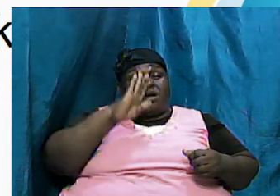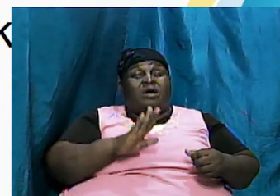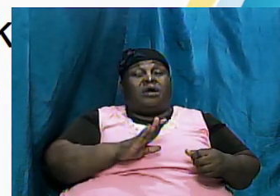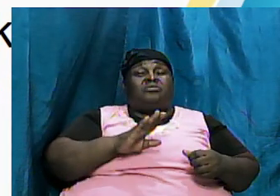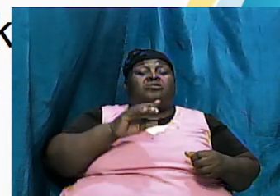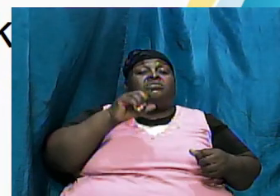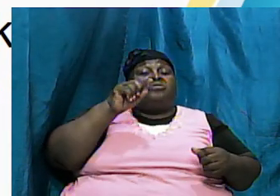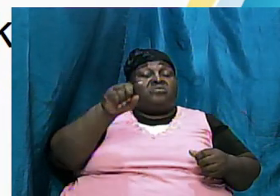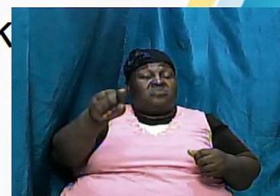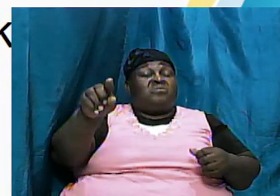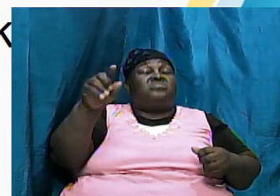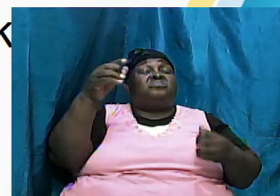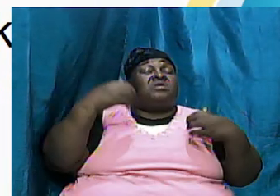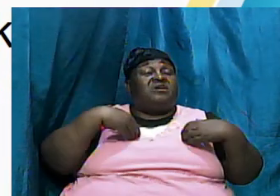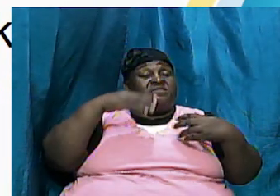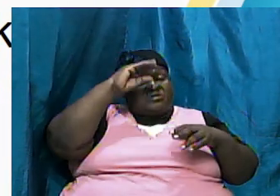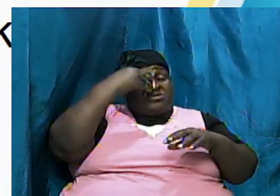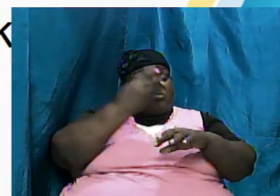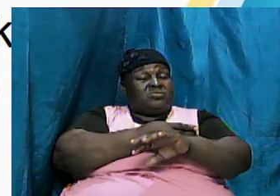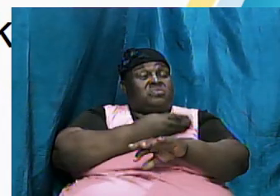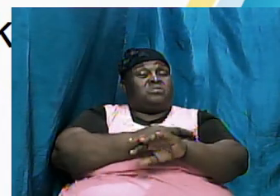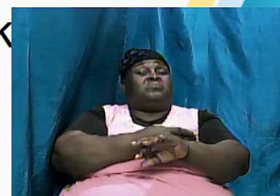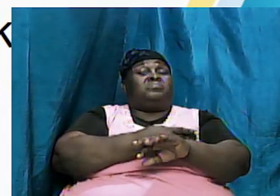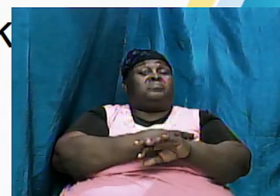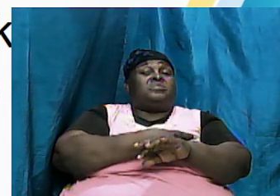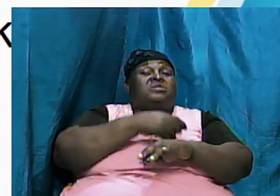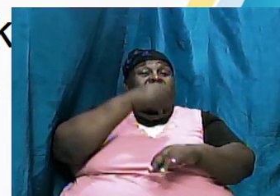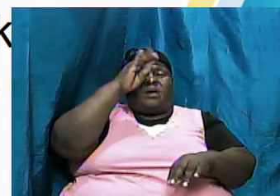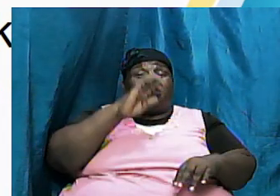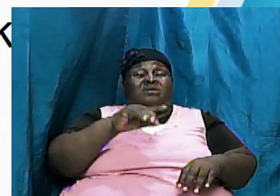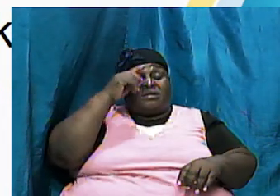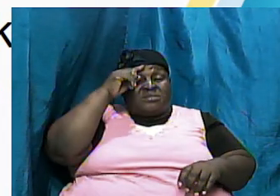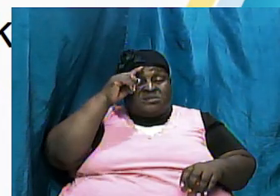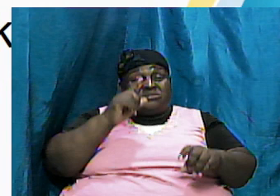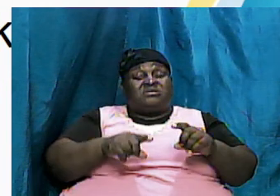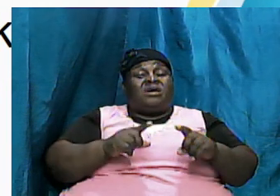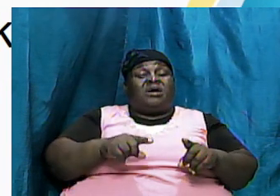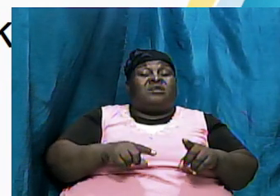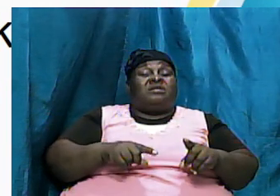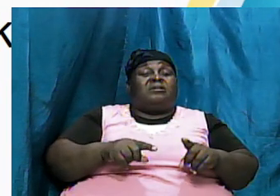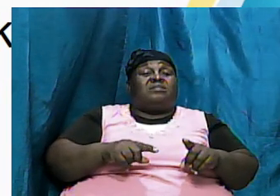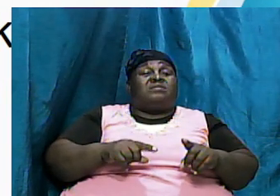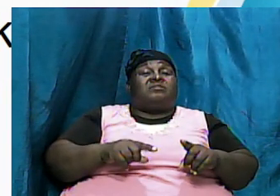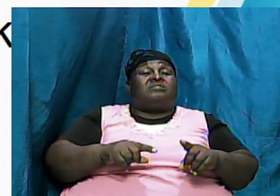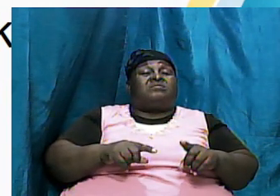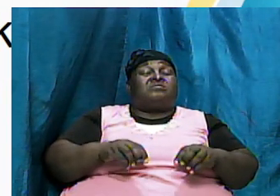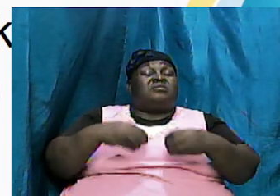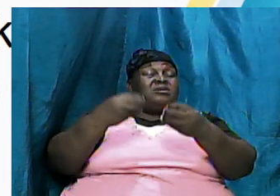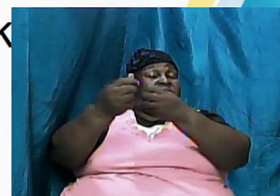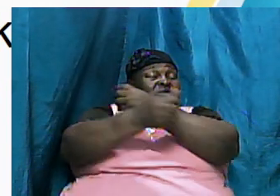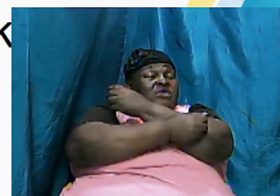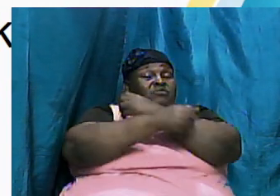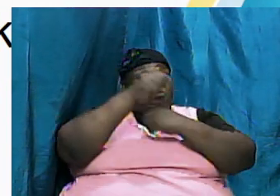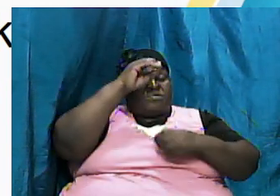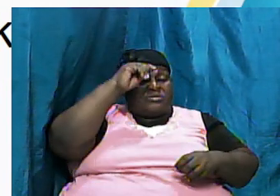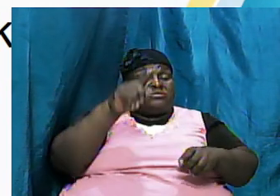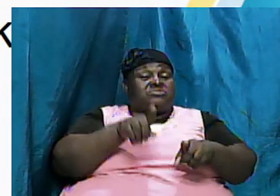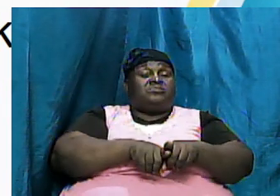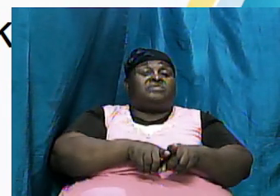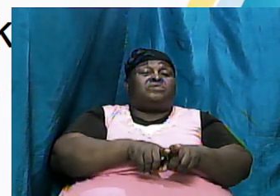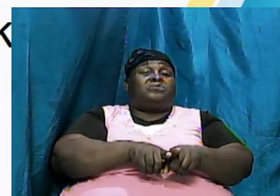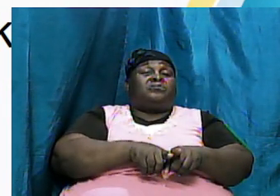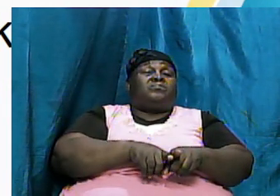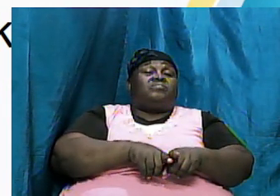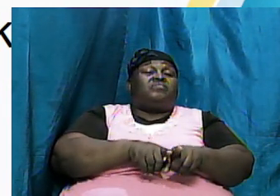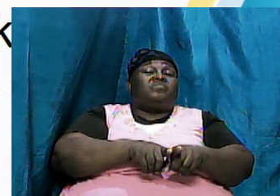would have a son and God decided that he was going to give Abraham that son and guess